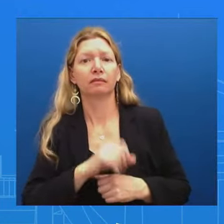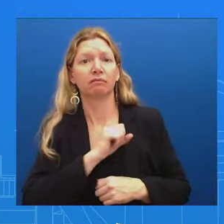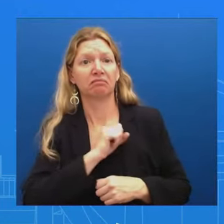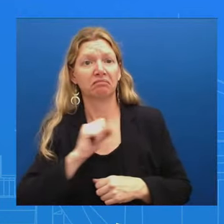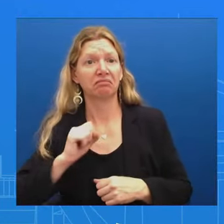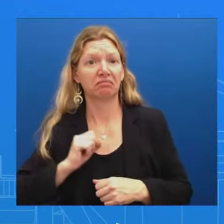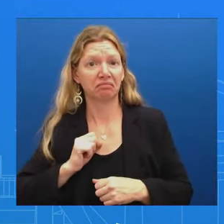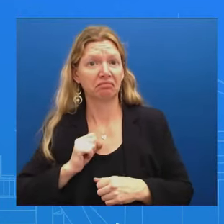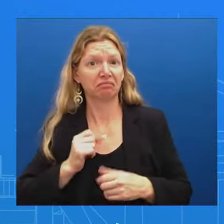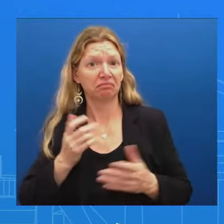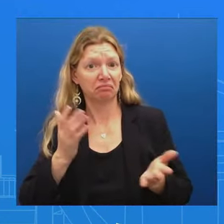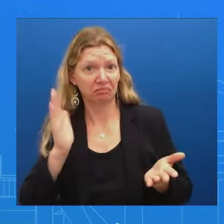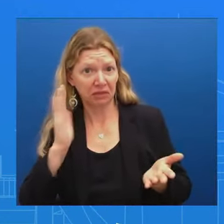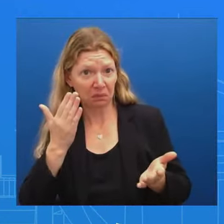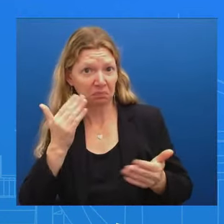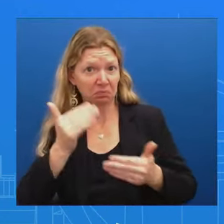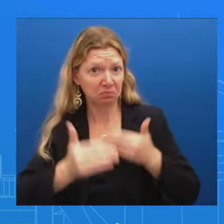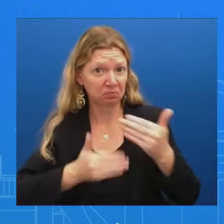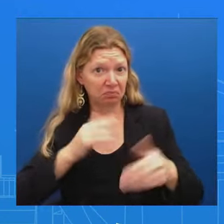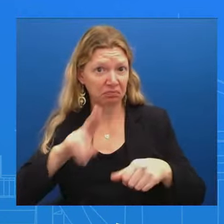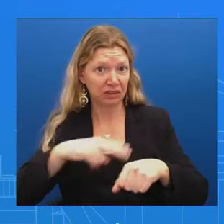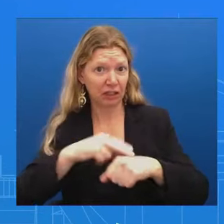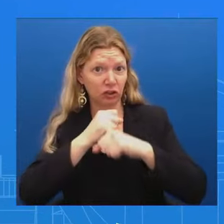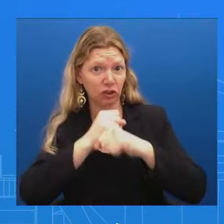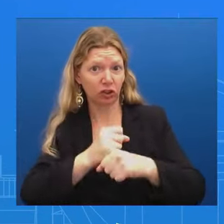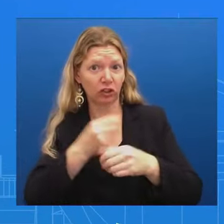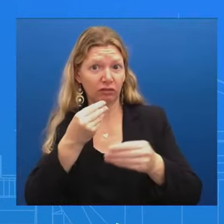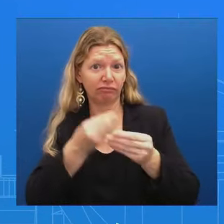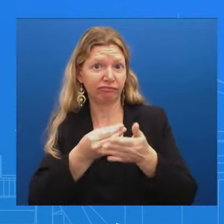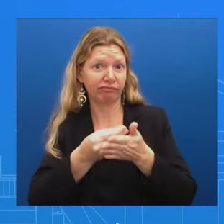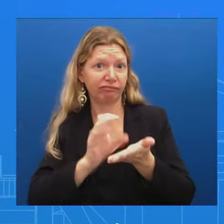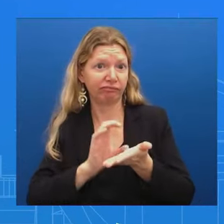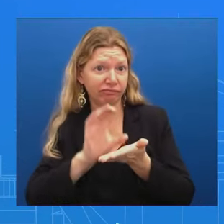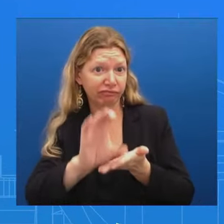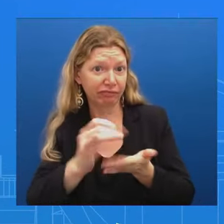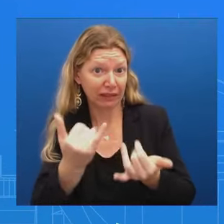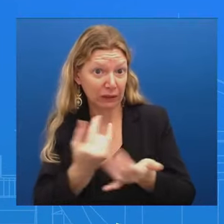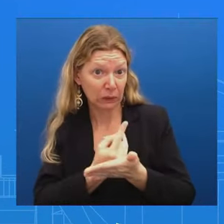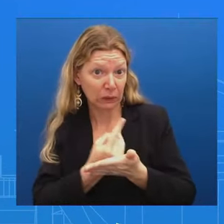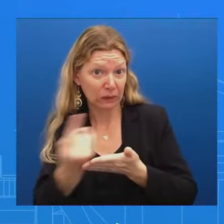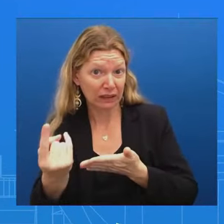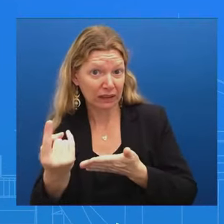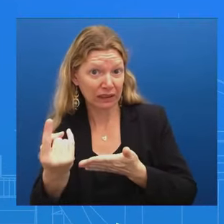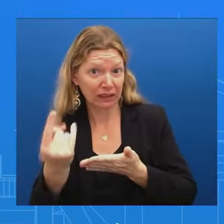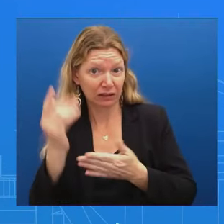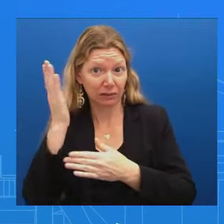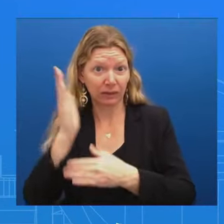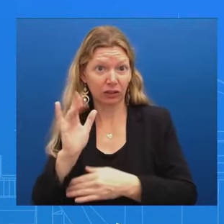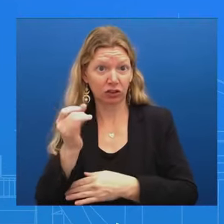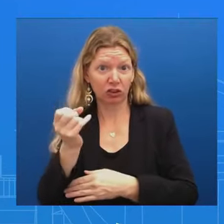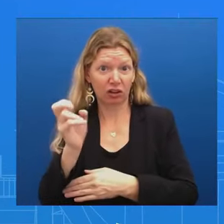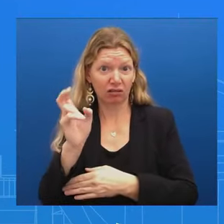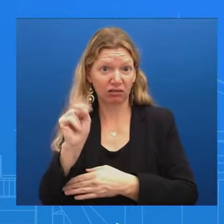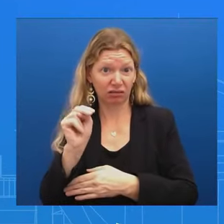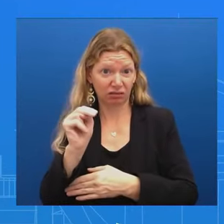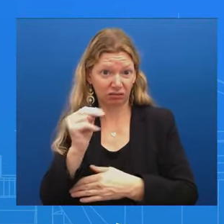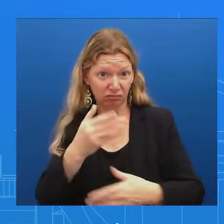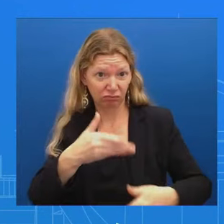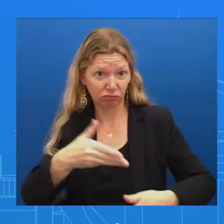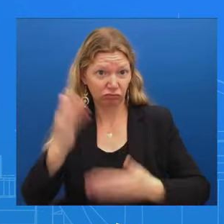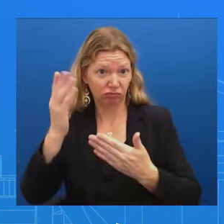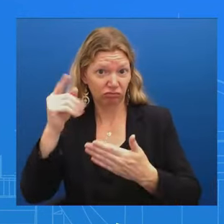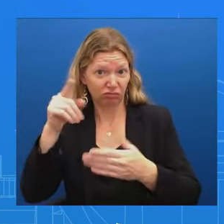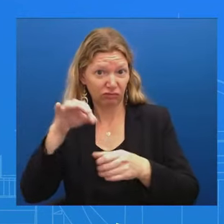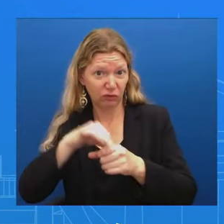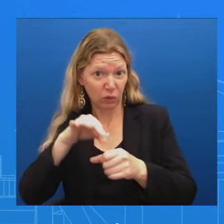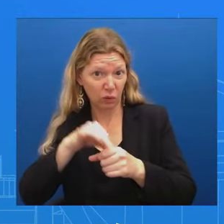is going to bring that up for a vote in the House Does the President plan to have any outreach with House Republican leadership to try to get that across the finish line? So look, you know